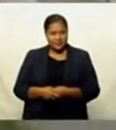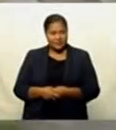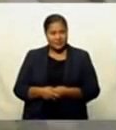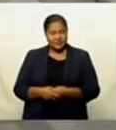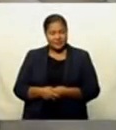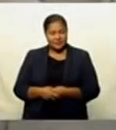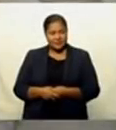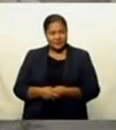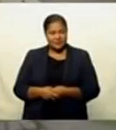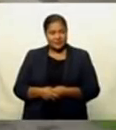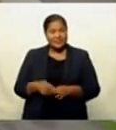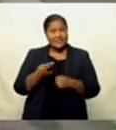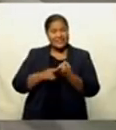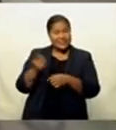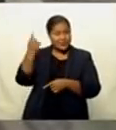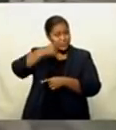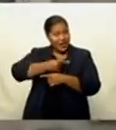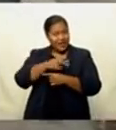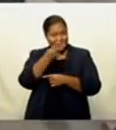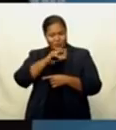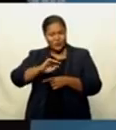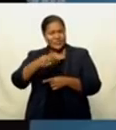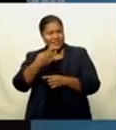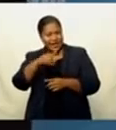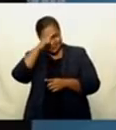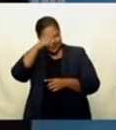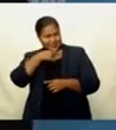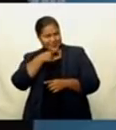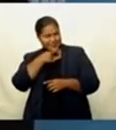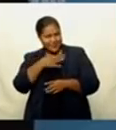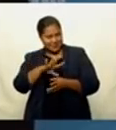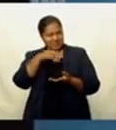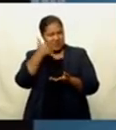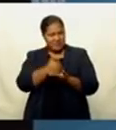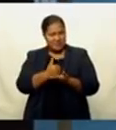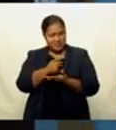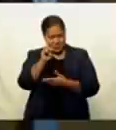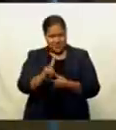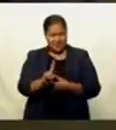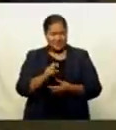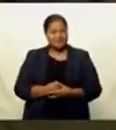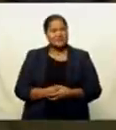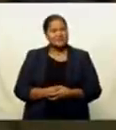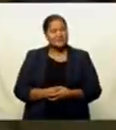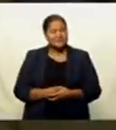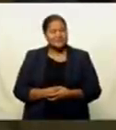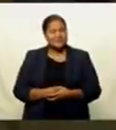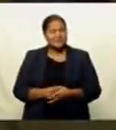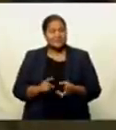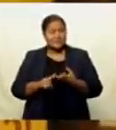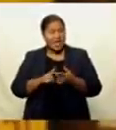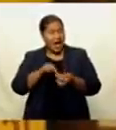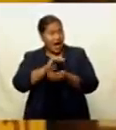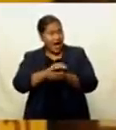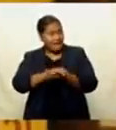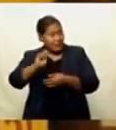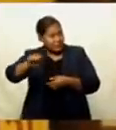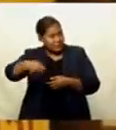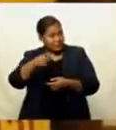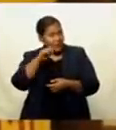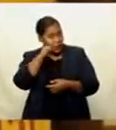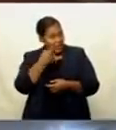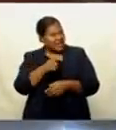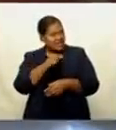In the news tonight, 29 new cases linked to existing clusters. Kava consumption ban can be